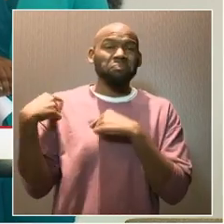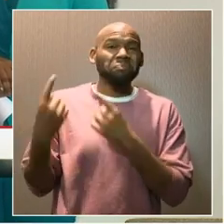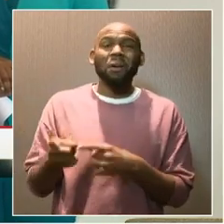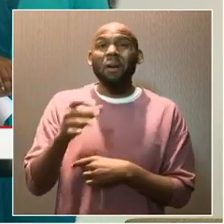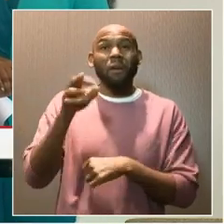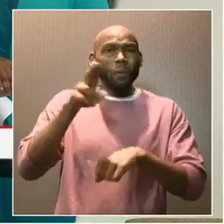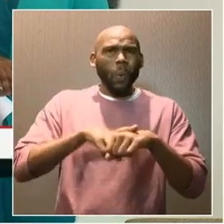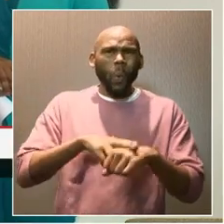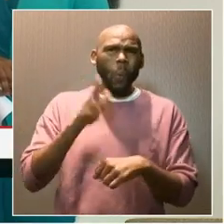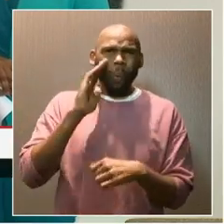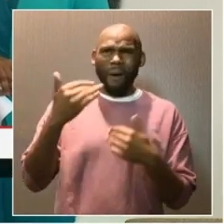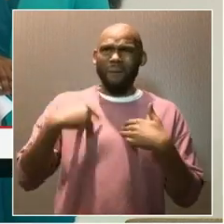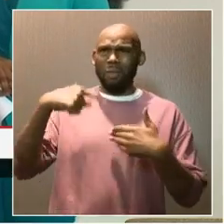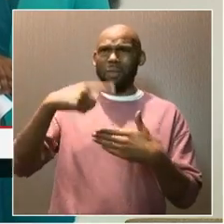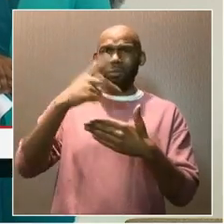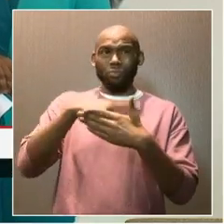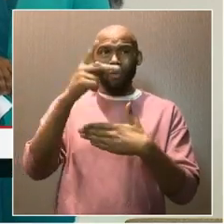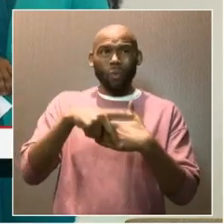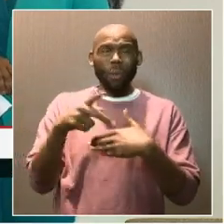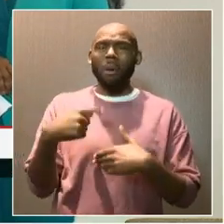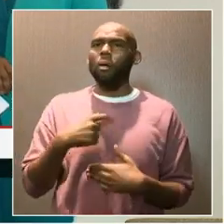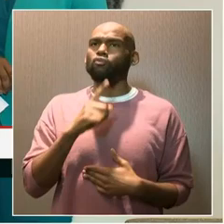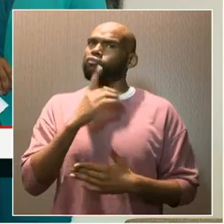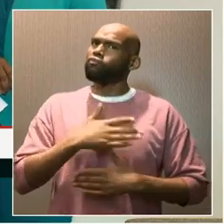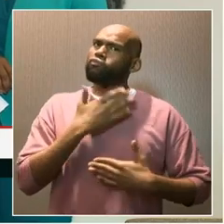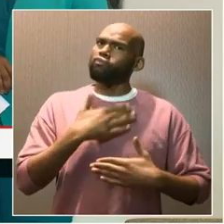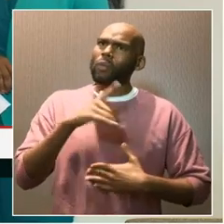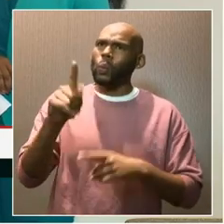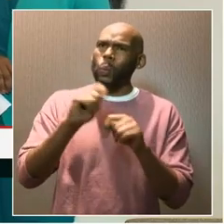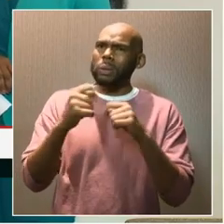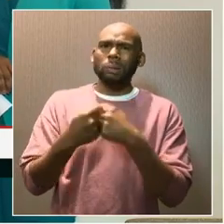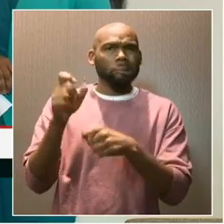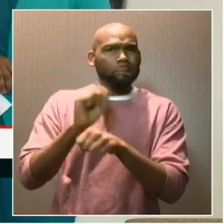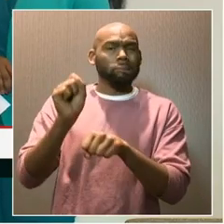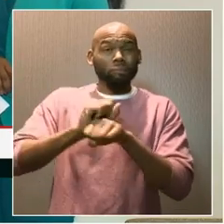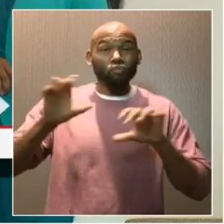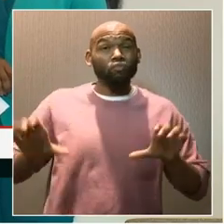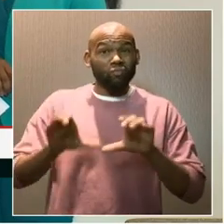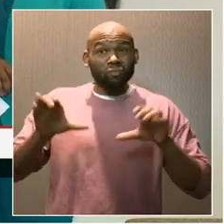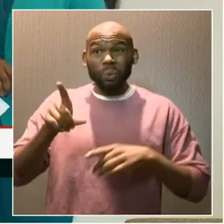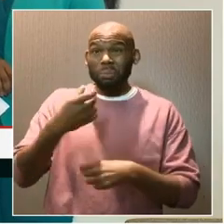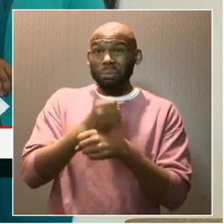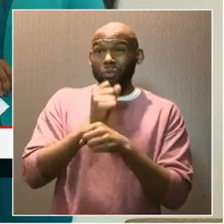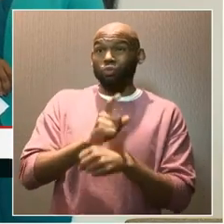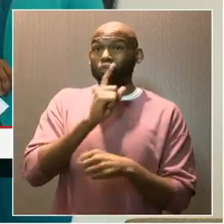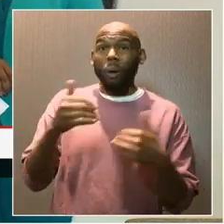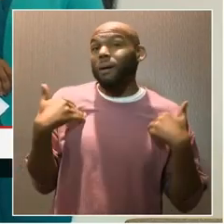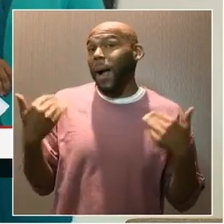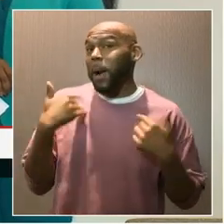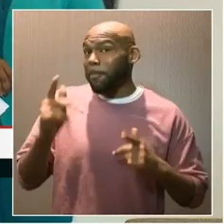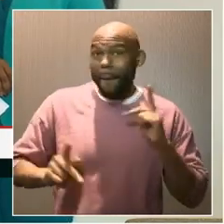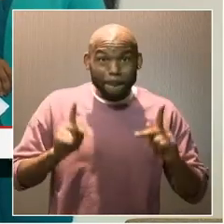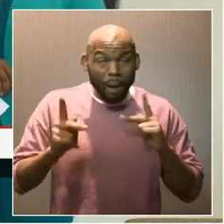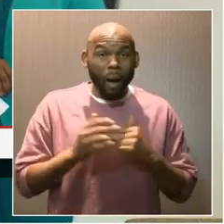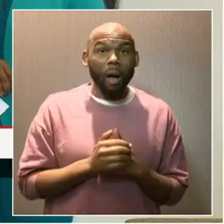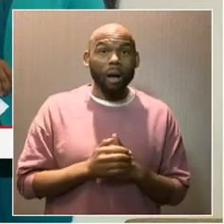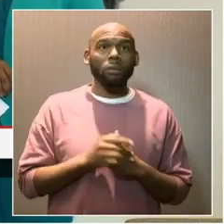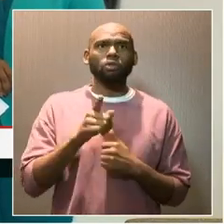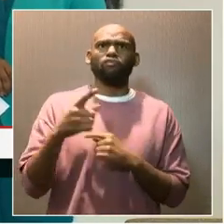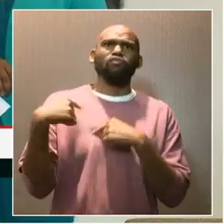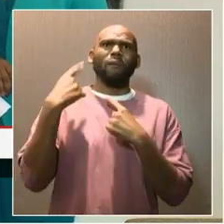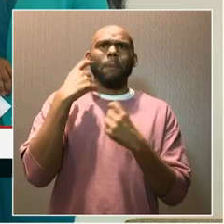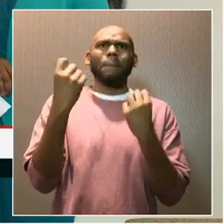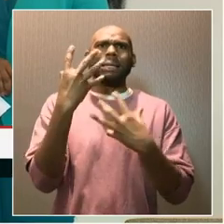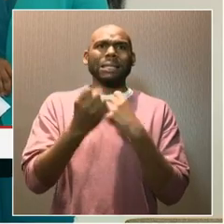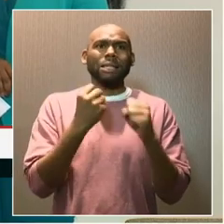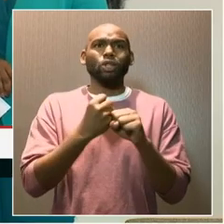have SYEP. And I'm very grateful for what you and your team have done because you make sure that young people, and you've done this for years,